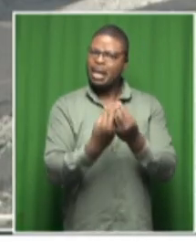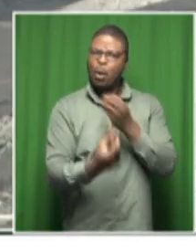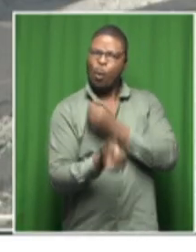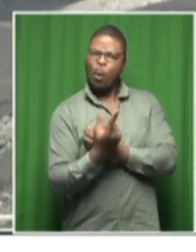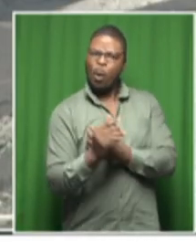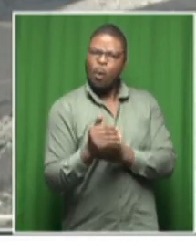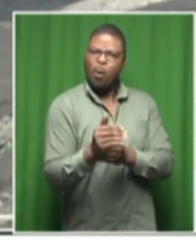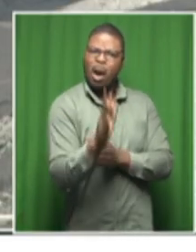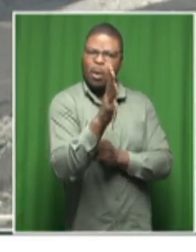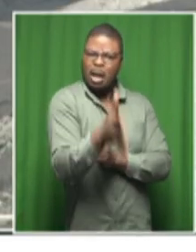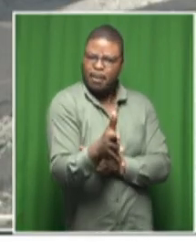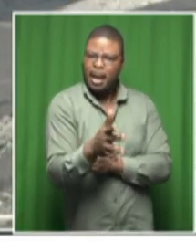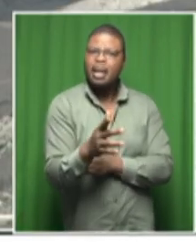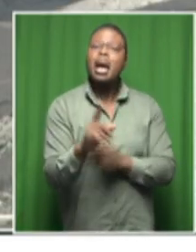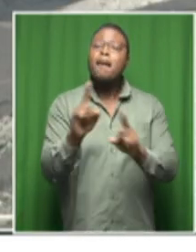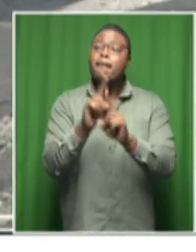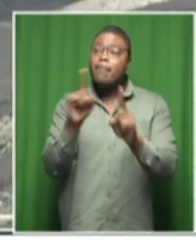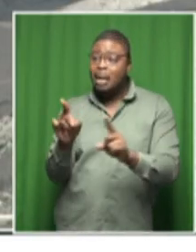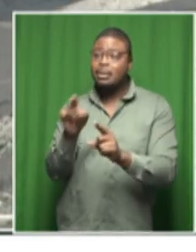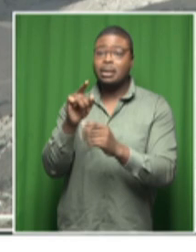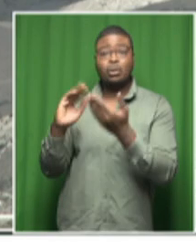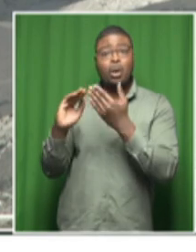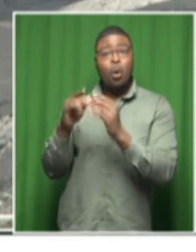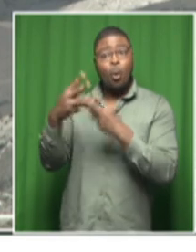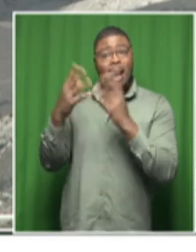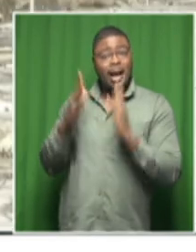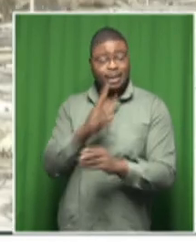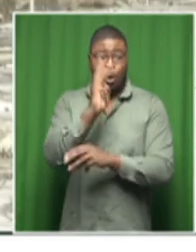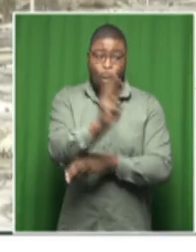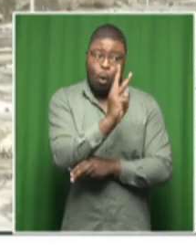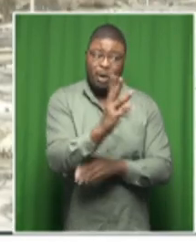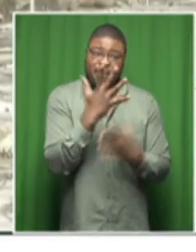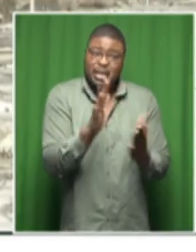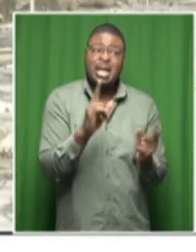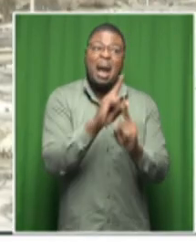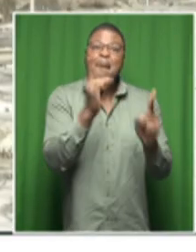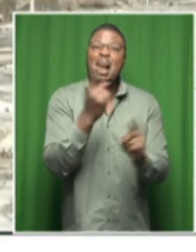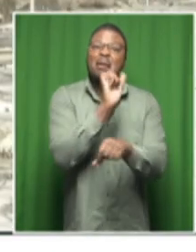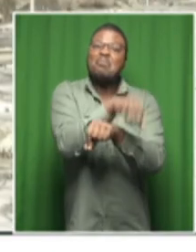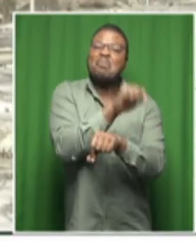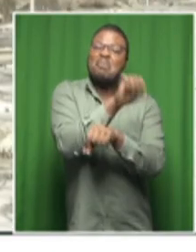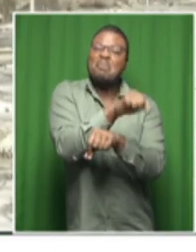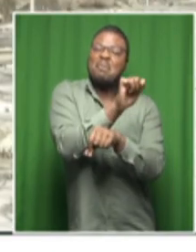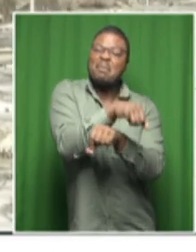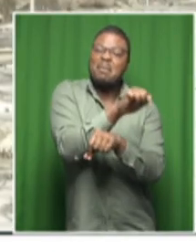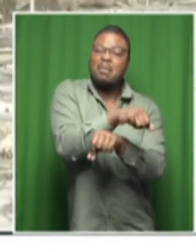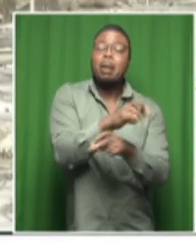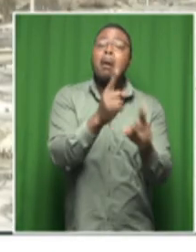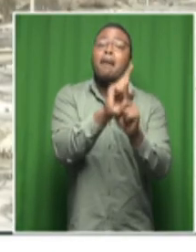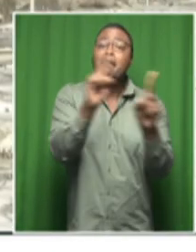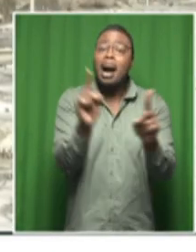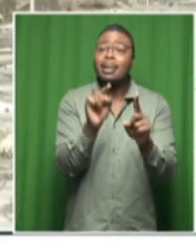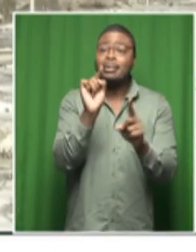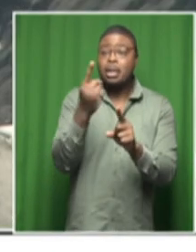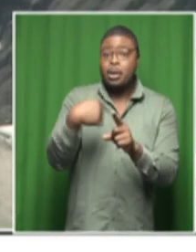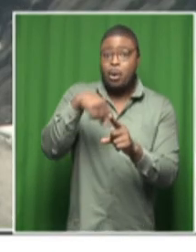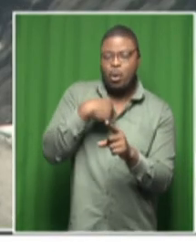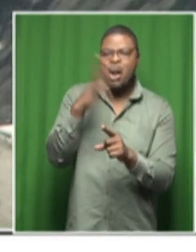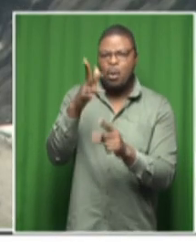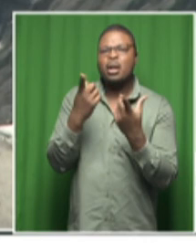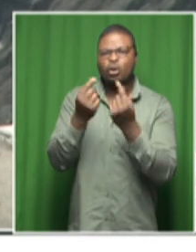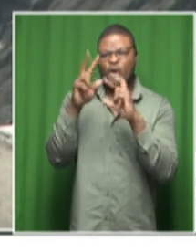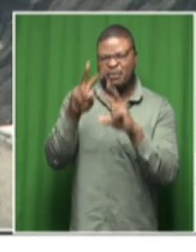such warnings wake not but uh this will be subject uh subject of investigations but uh